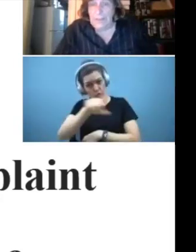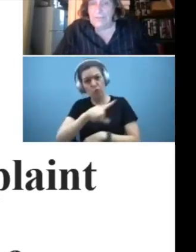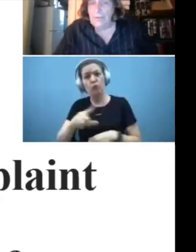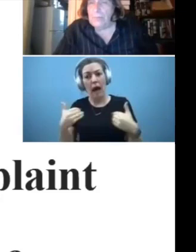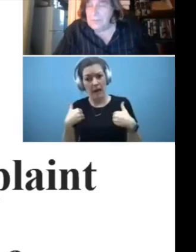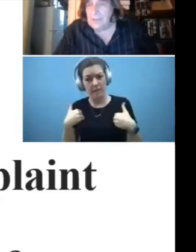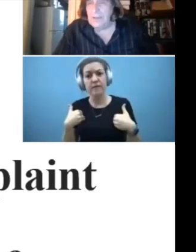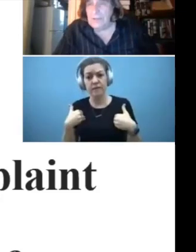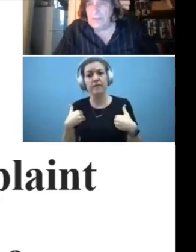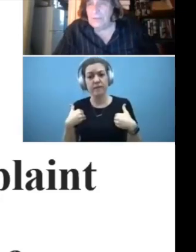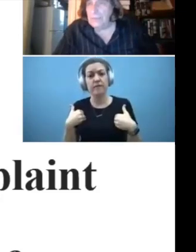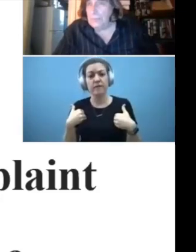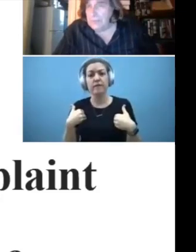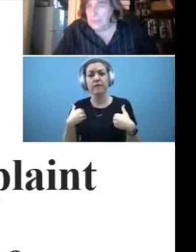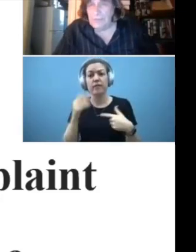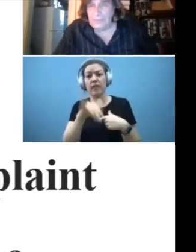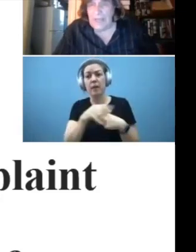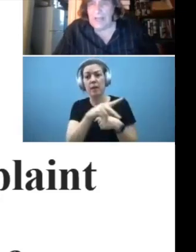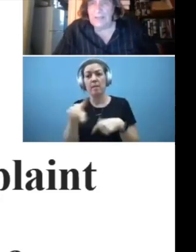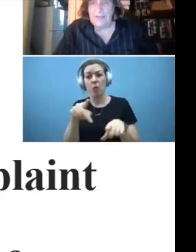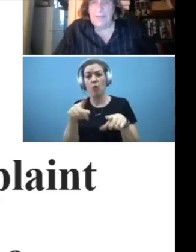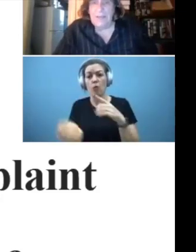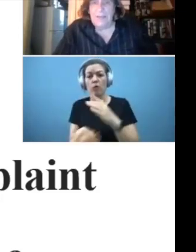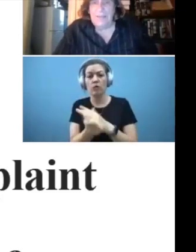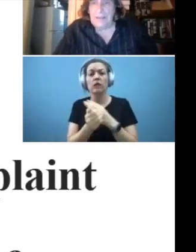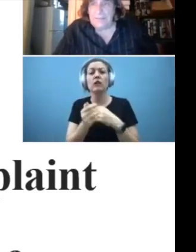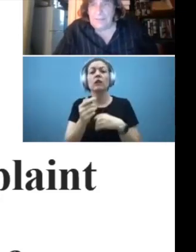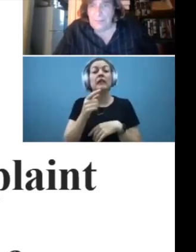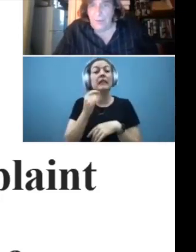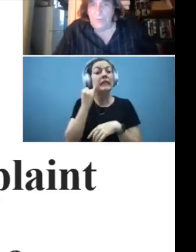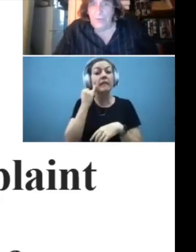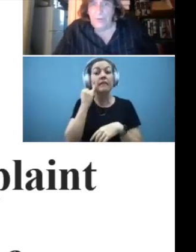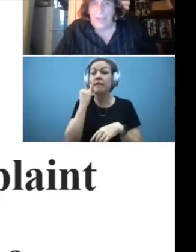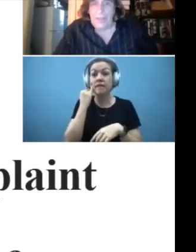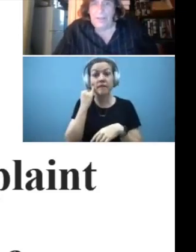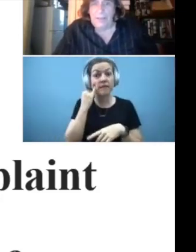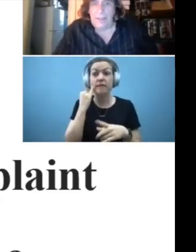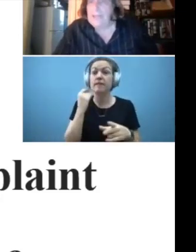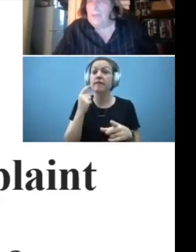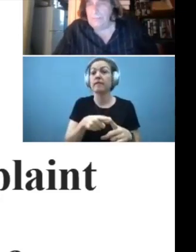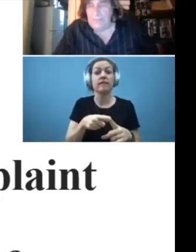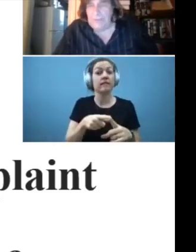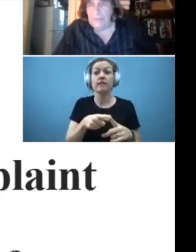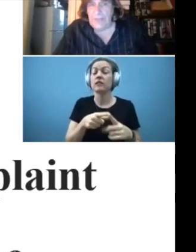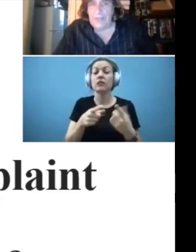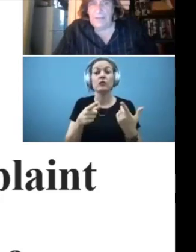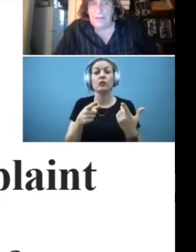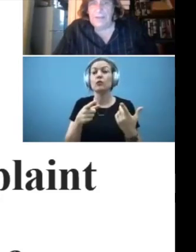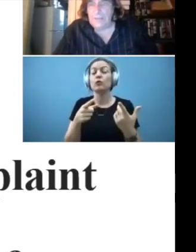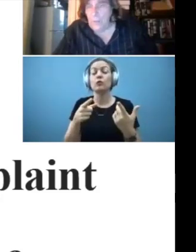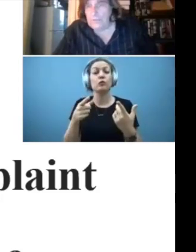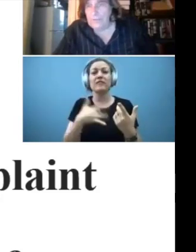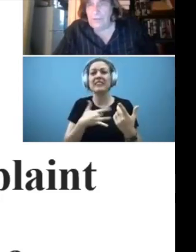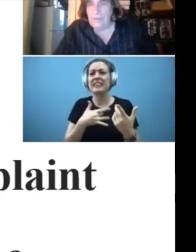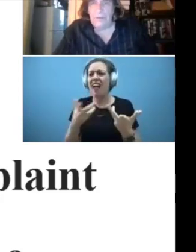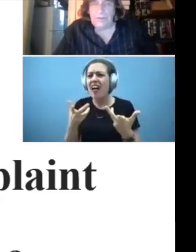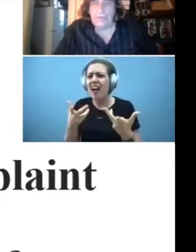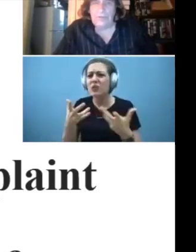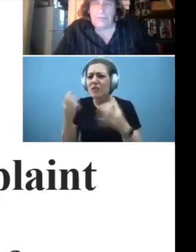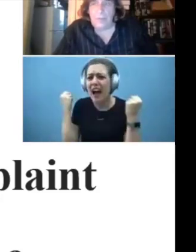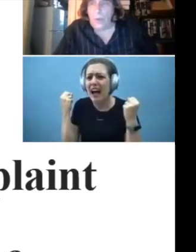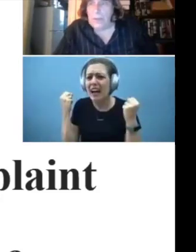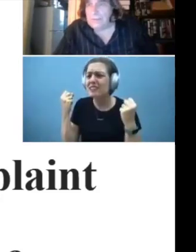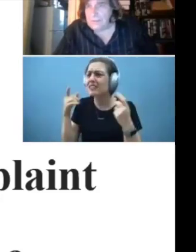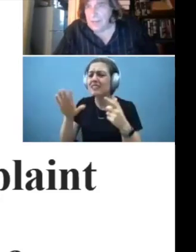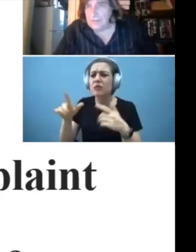And if there are particular issues or particular slides that I skip over and anyone feels that they have questions or